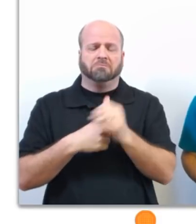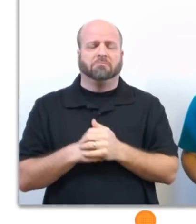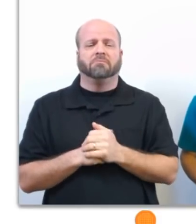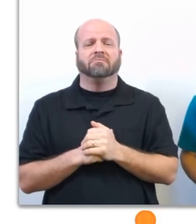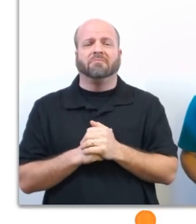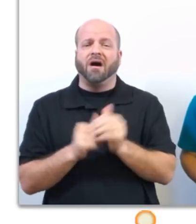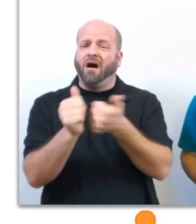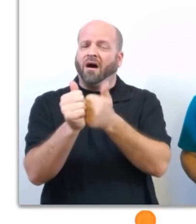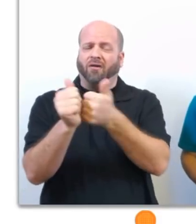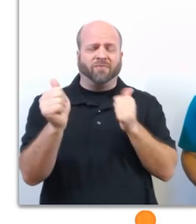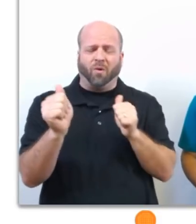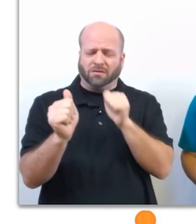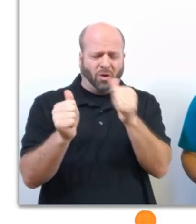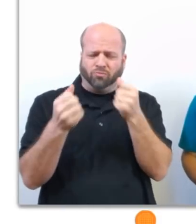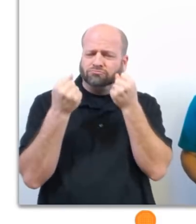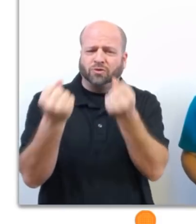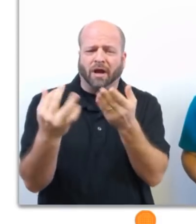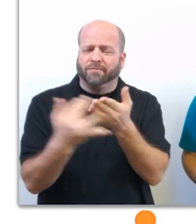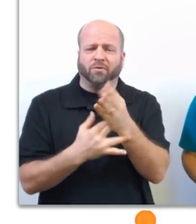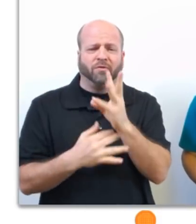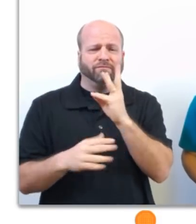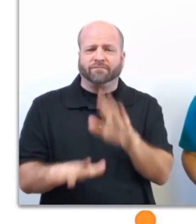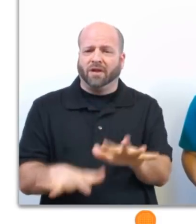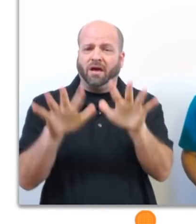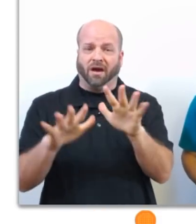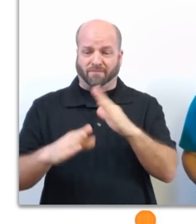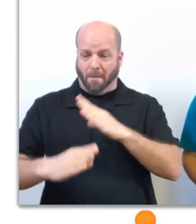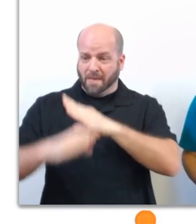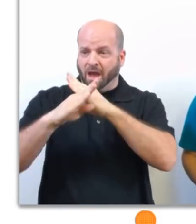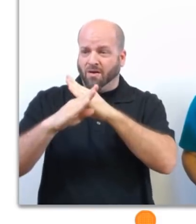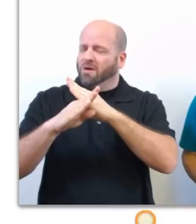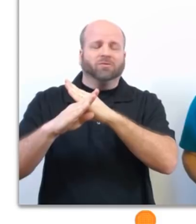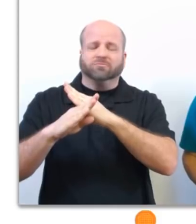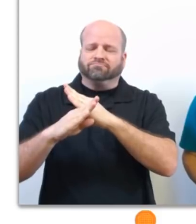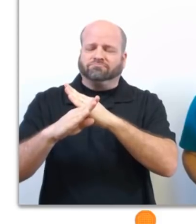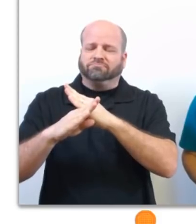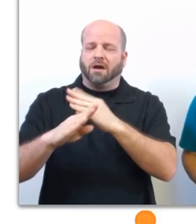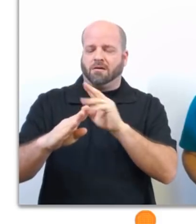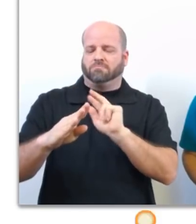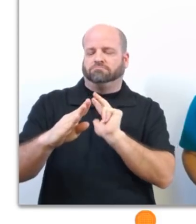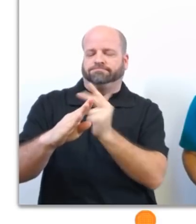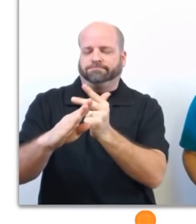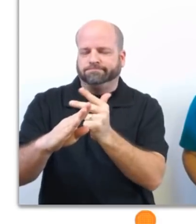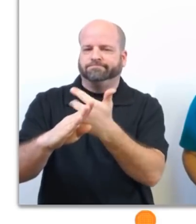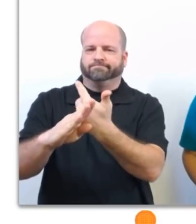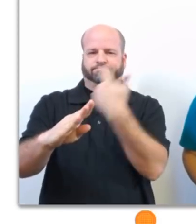Avoid flooded roadways and never cross through barriers. Turn around. Don't drown.